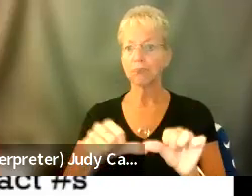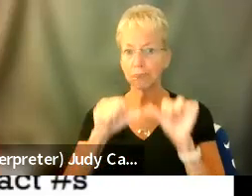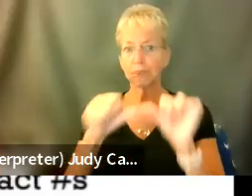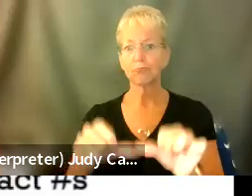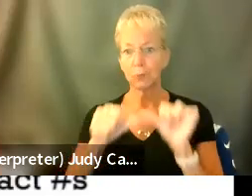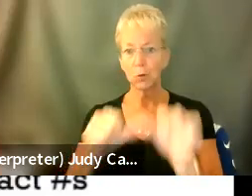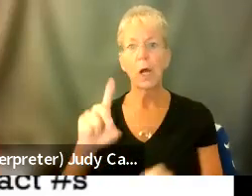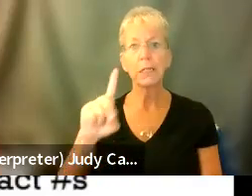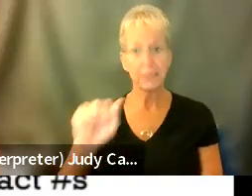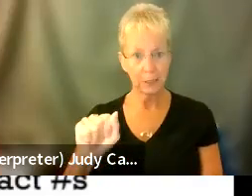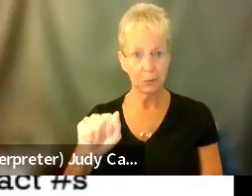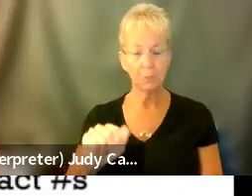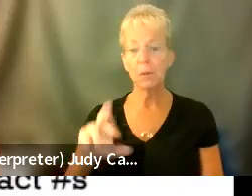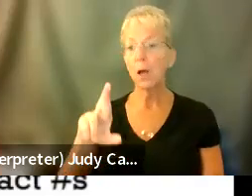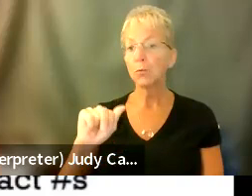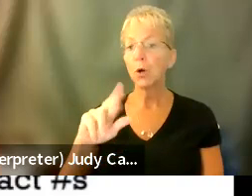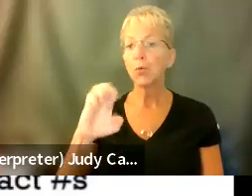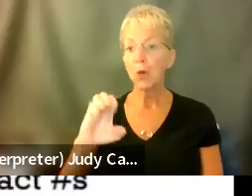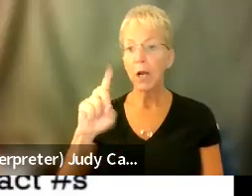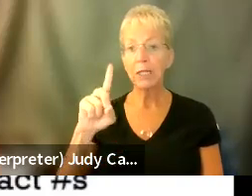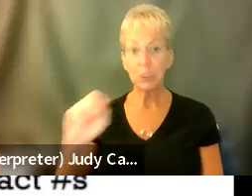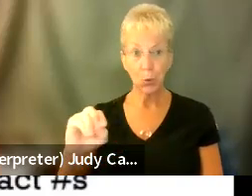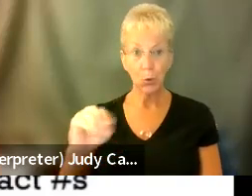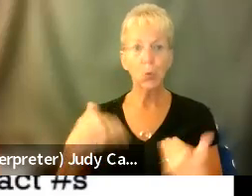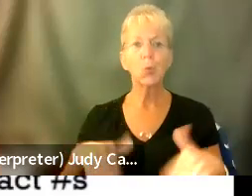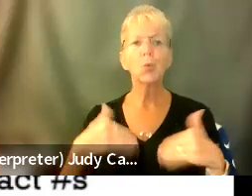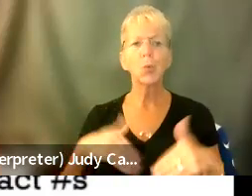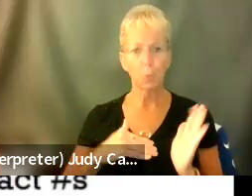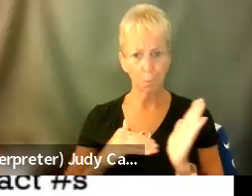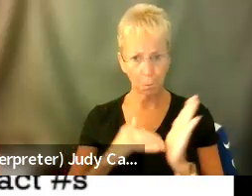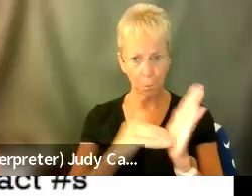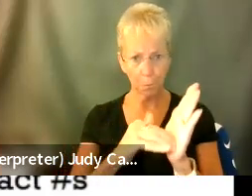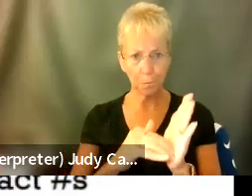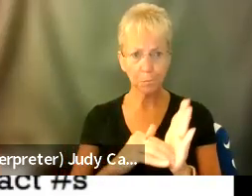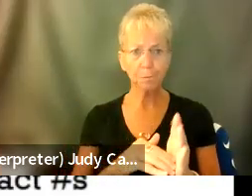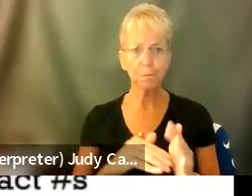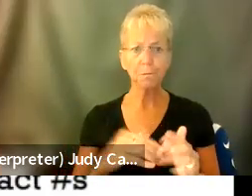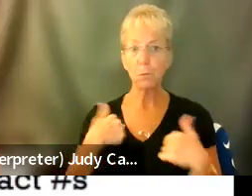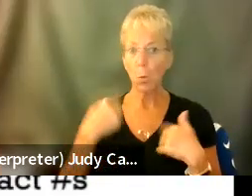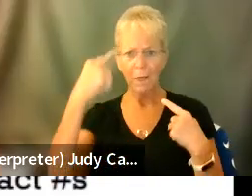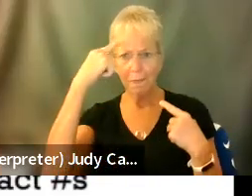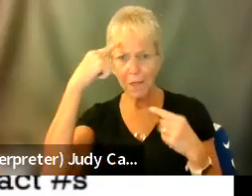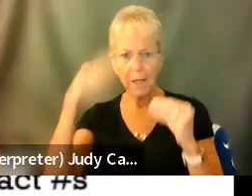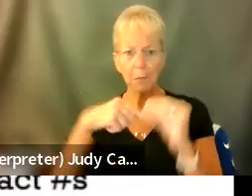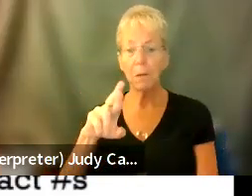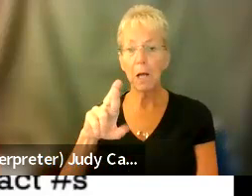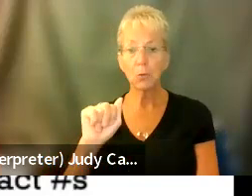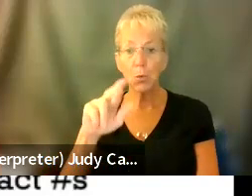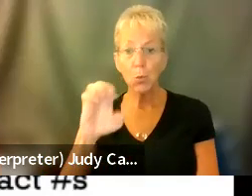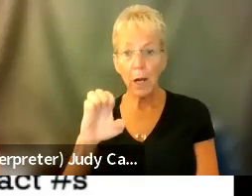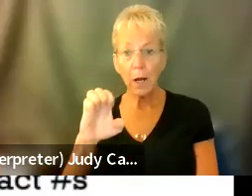rare disorders. Oftentimes, what we think of as rare disorders,